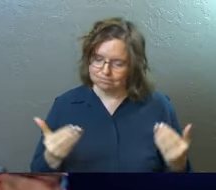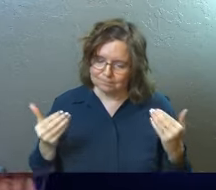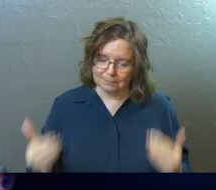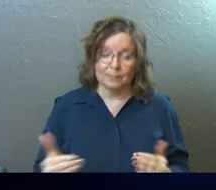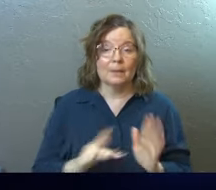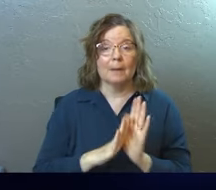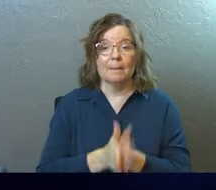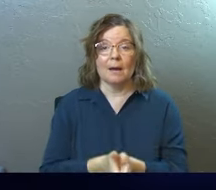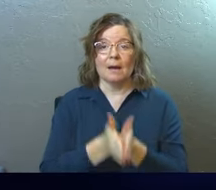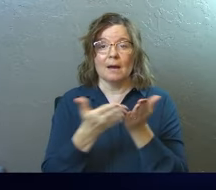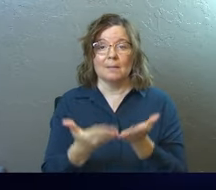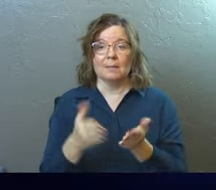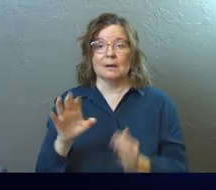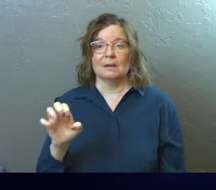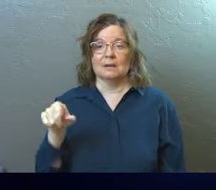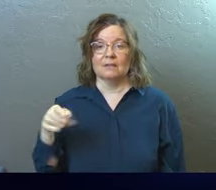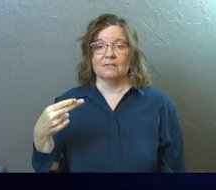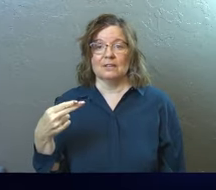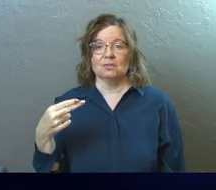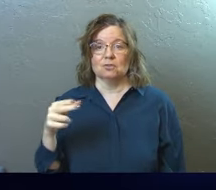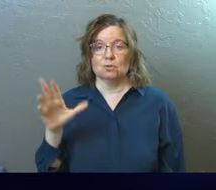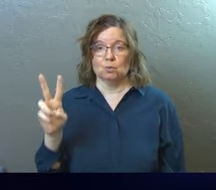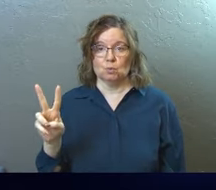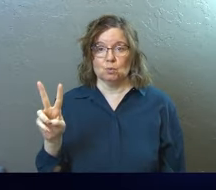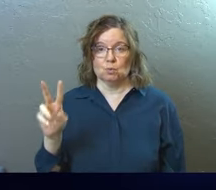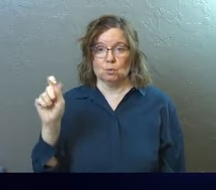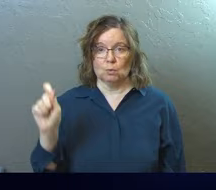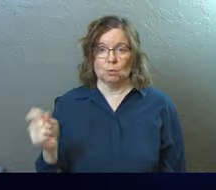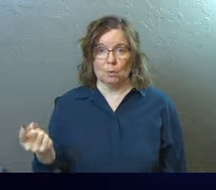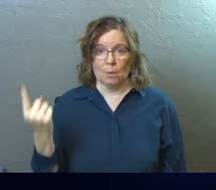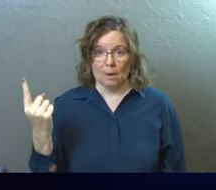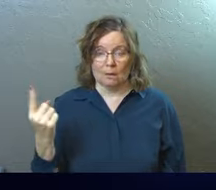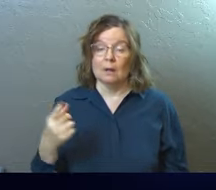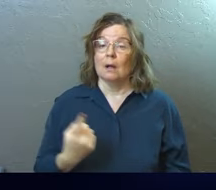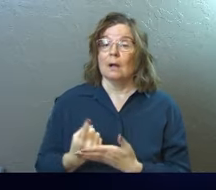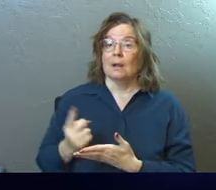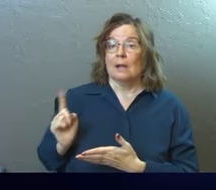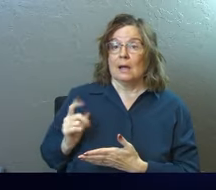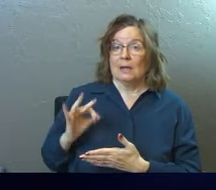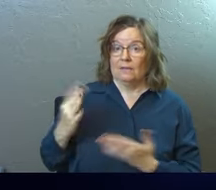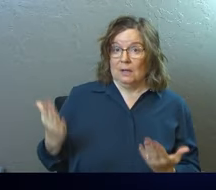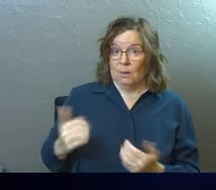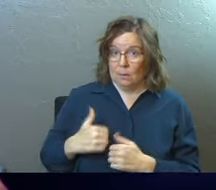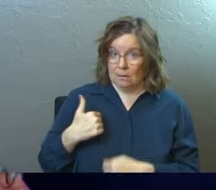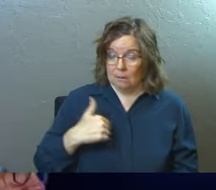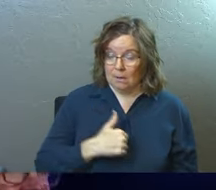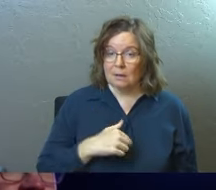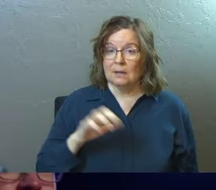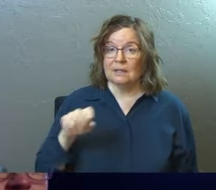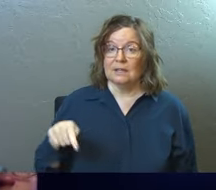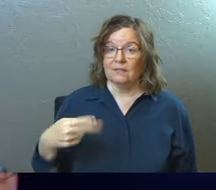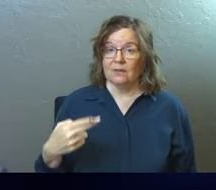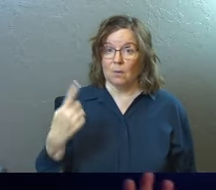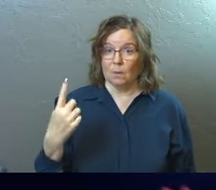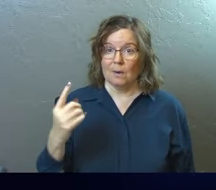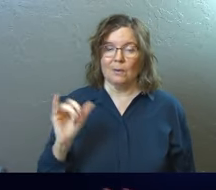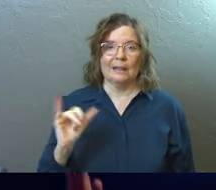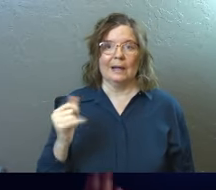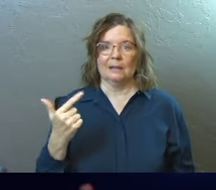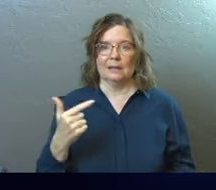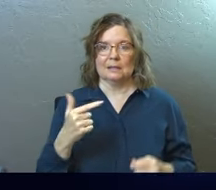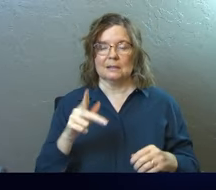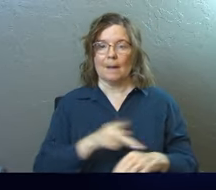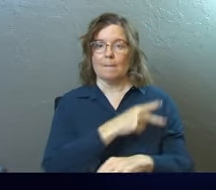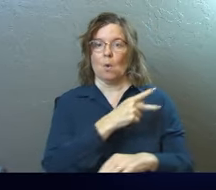Get out your Bibles. We're going to Ephesians chapter 2, verse 1. And last week, if you were here with us, Ephesians chapter 1 was like this